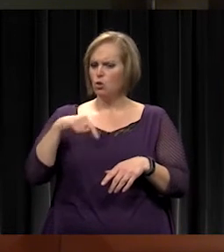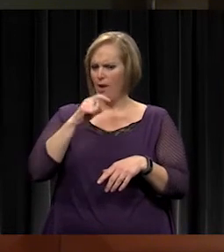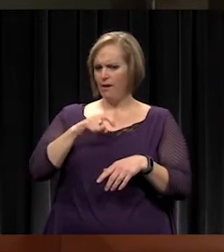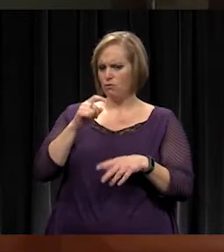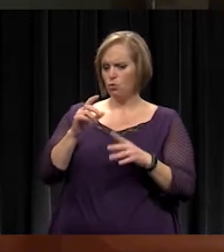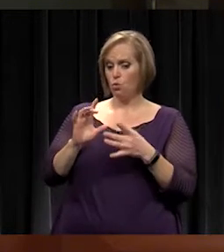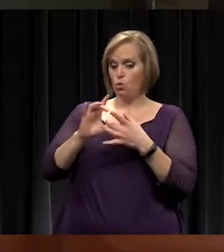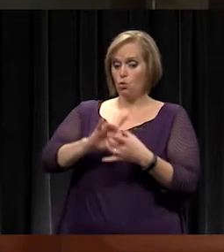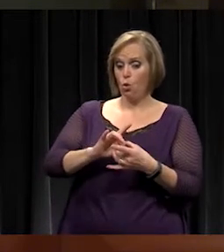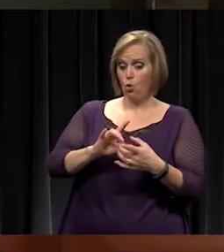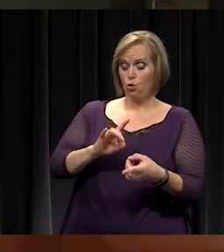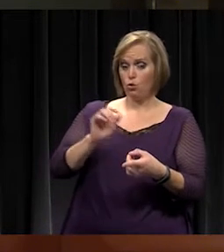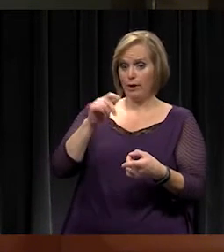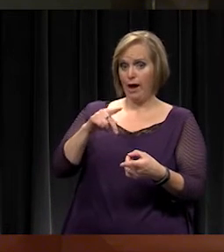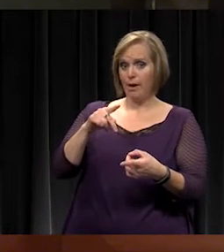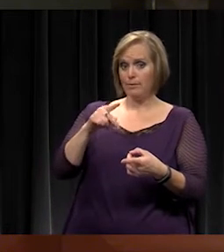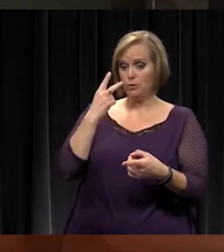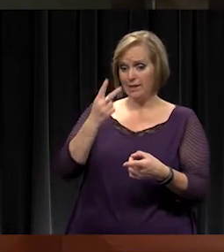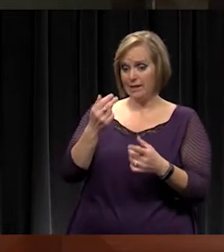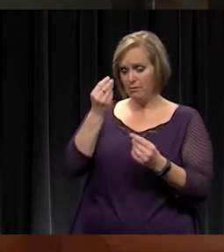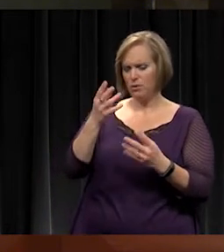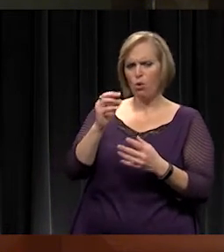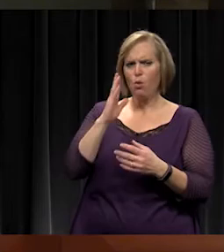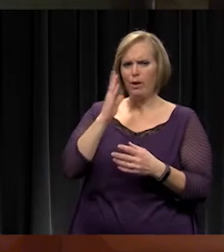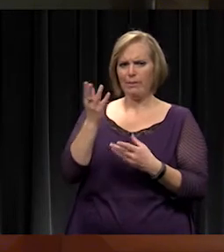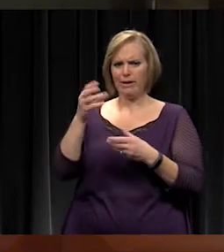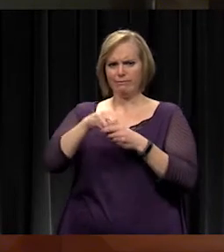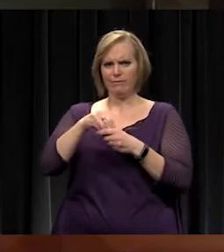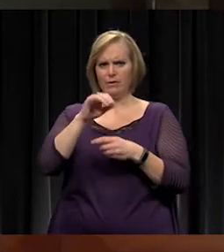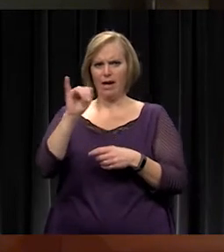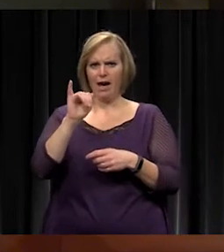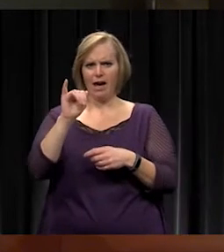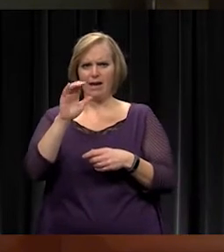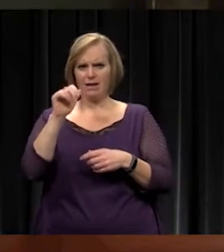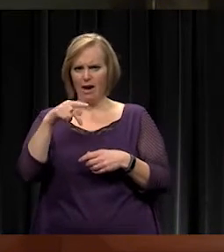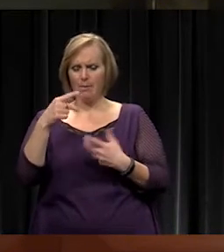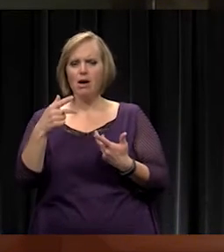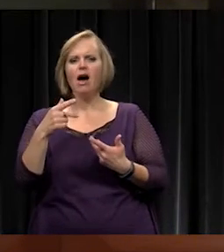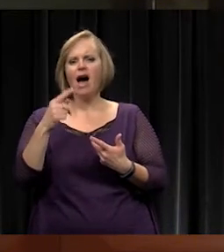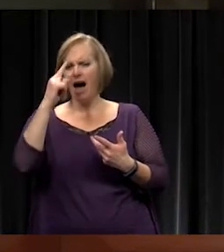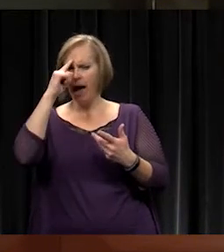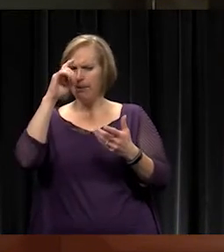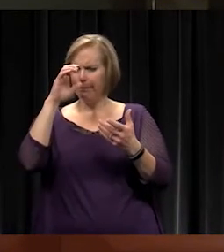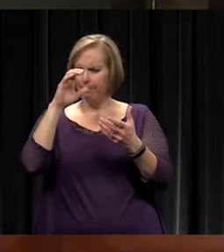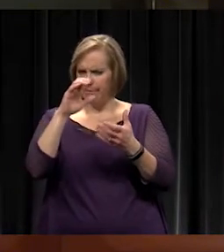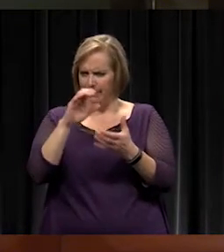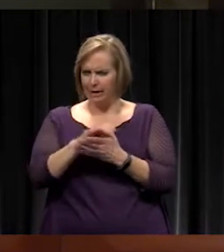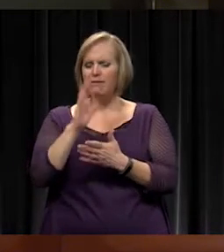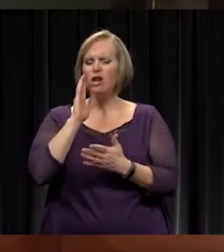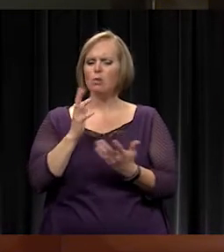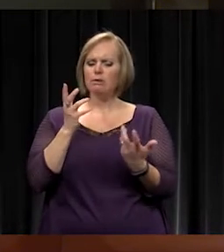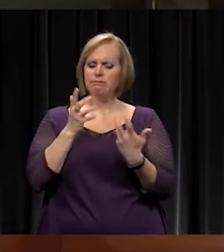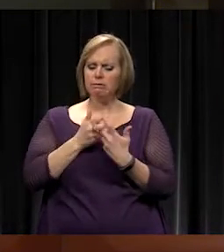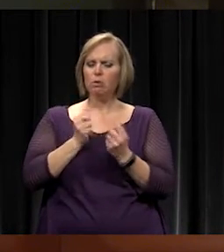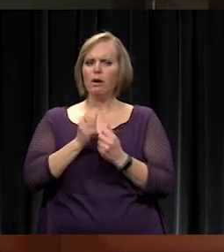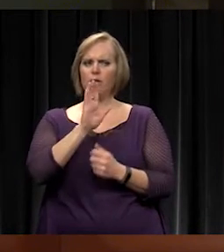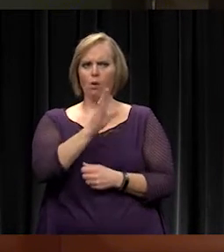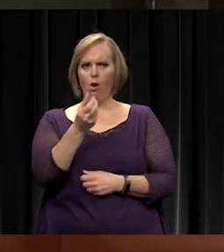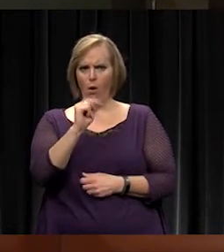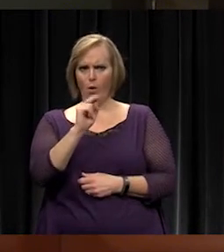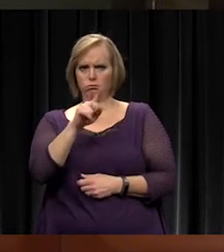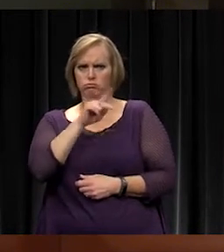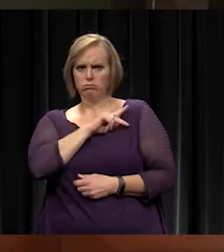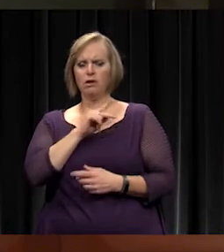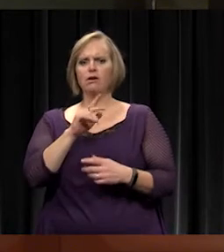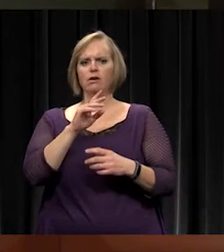in iCal? I believe it integrates with your calendar. Okay. Okay. I believe it integrates with your calendar. That's awesome. Thank you.